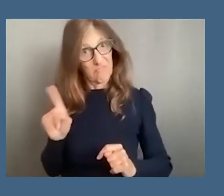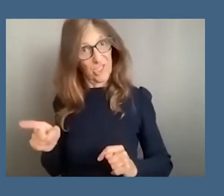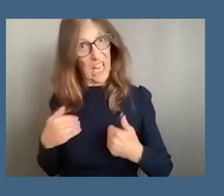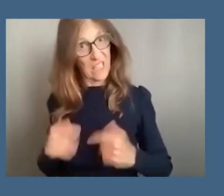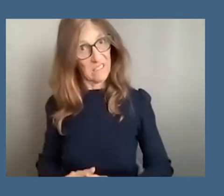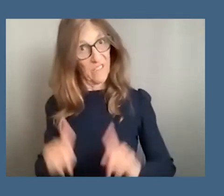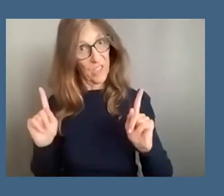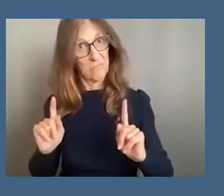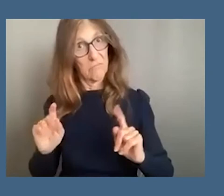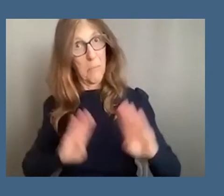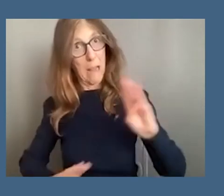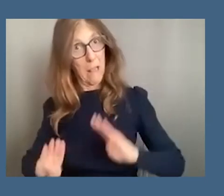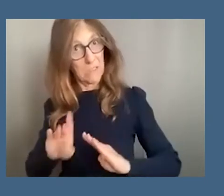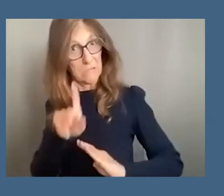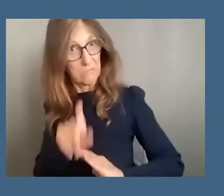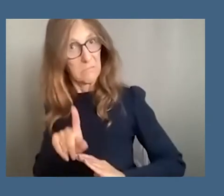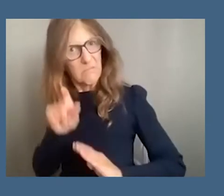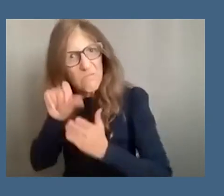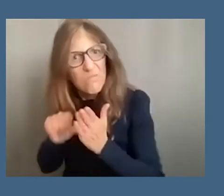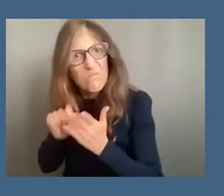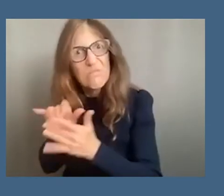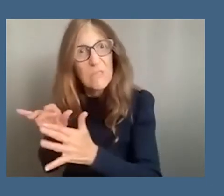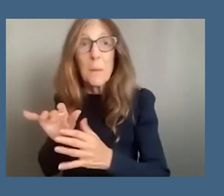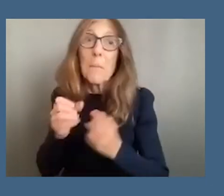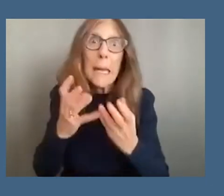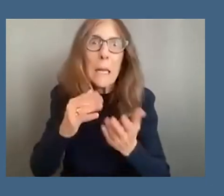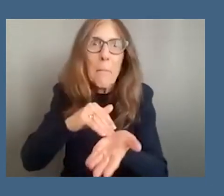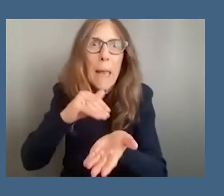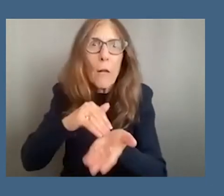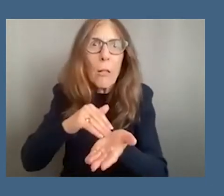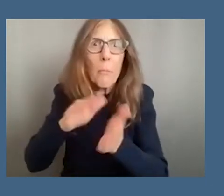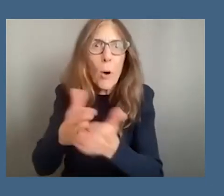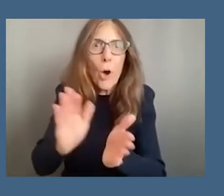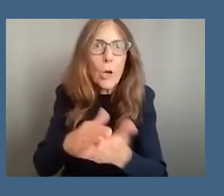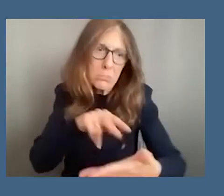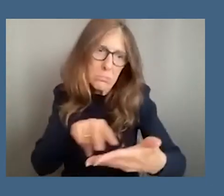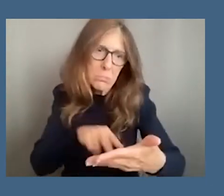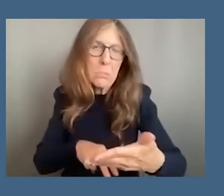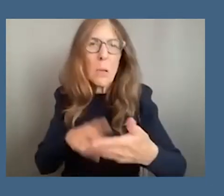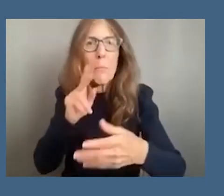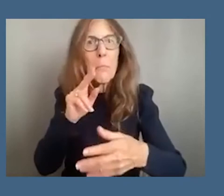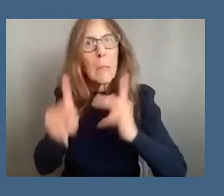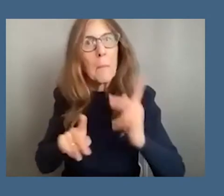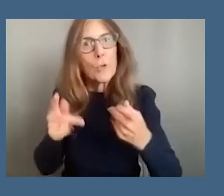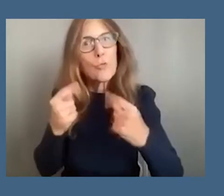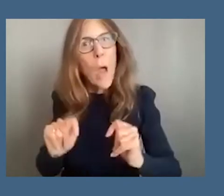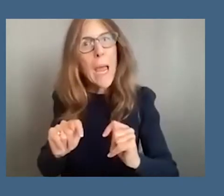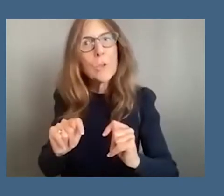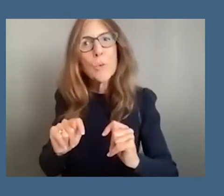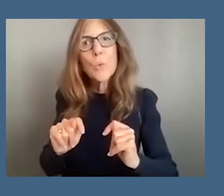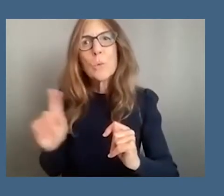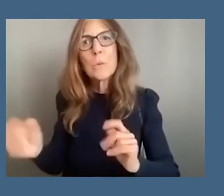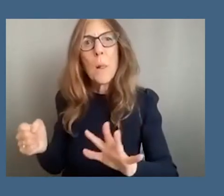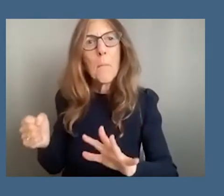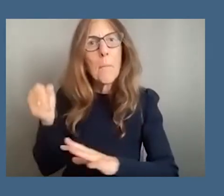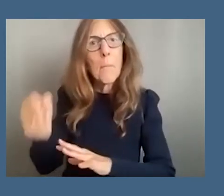this goes into any number of medical textbooks people actually uh try to place her uh racially within